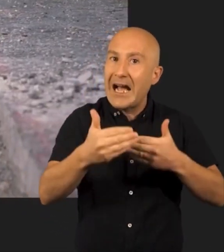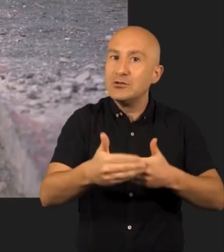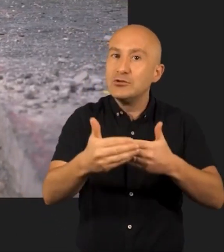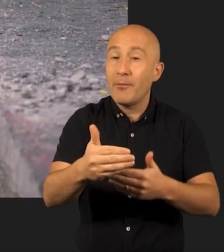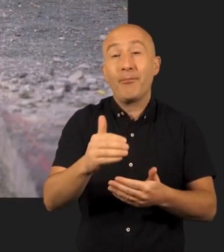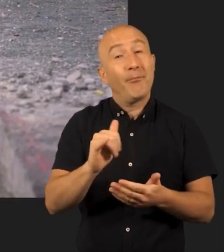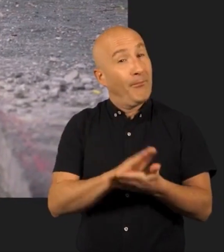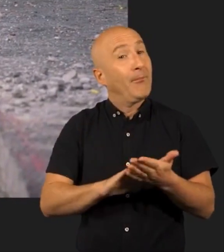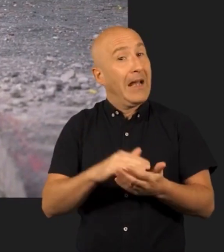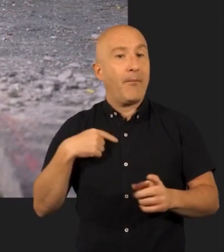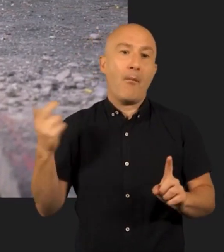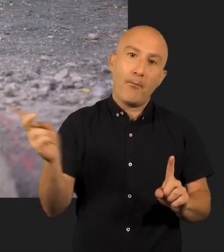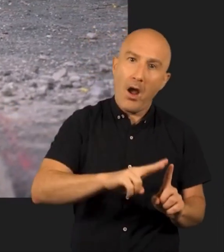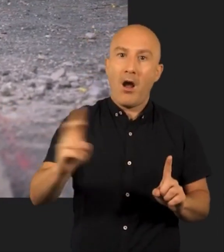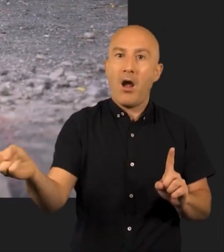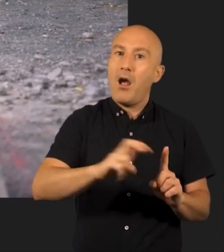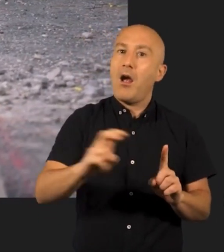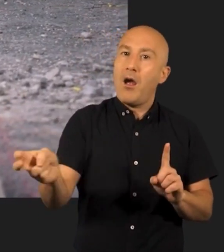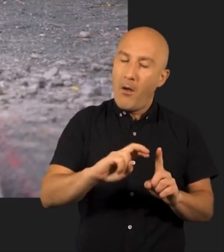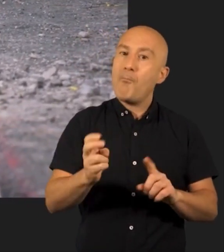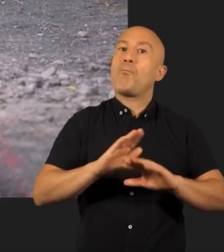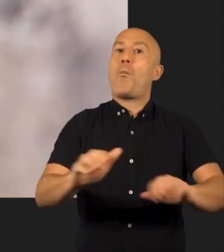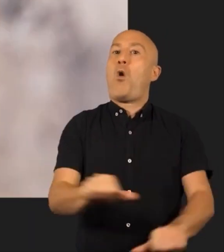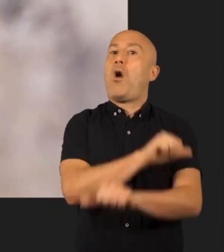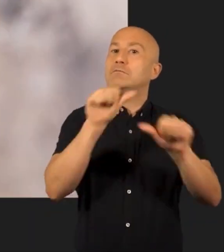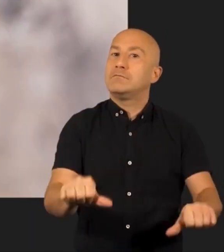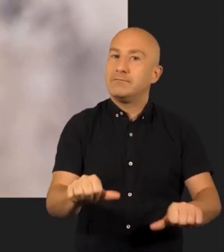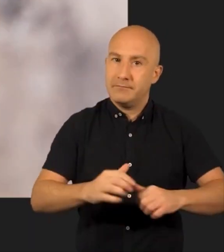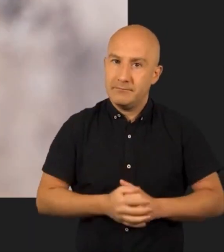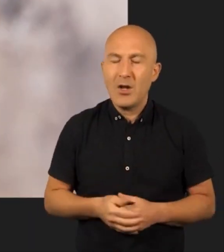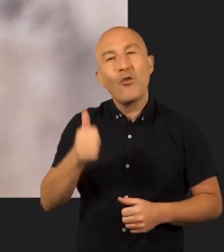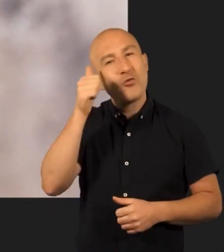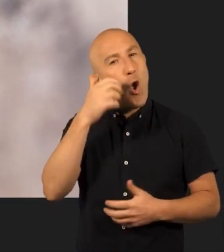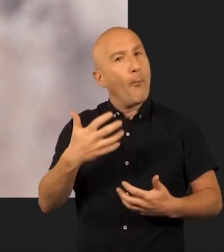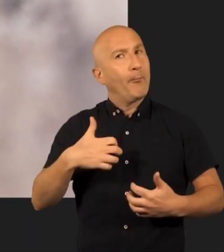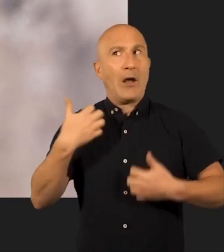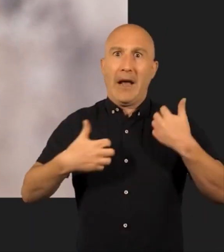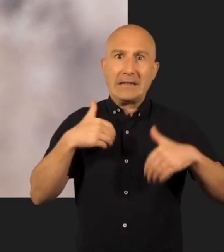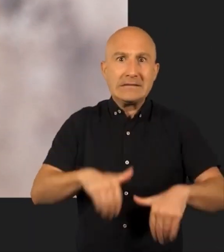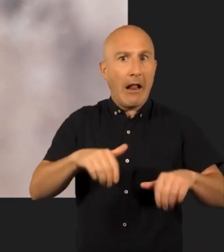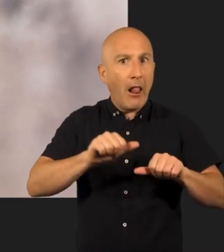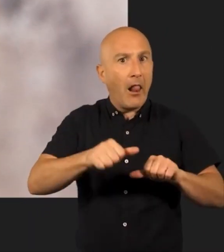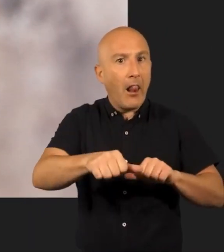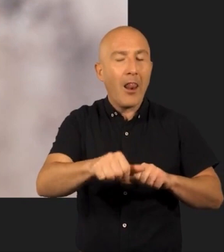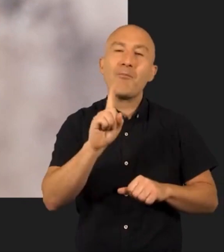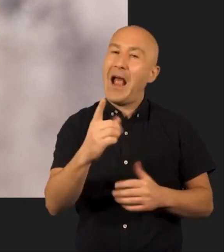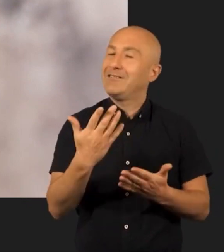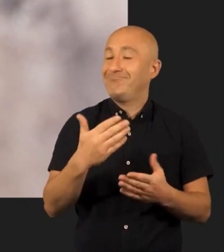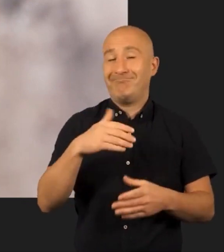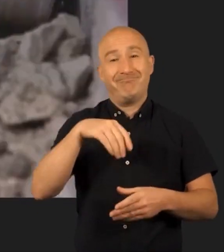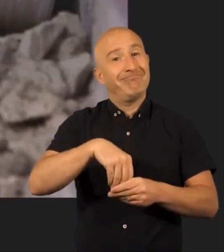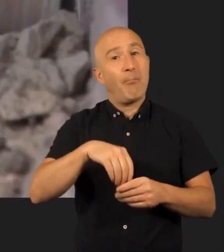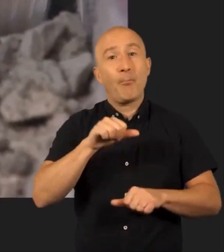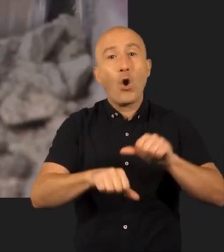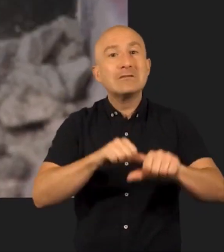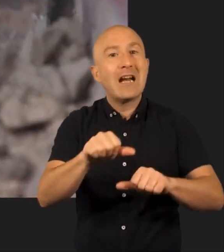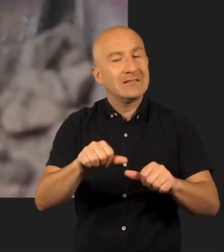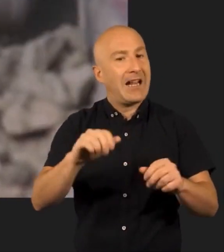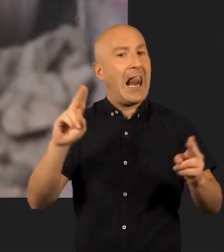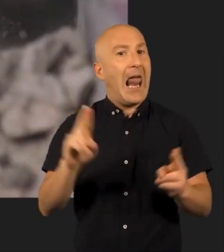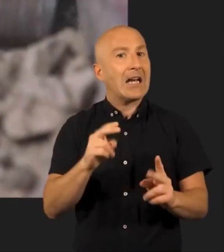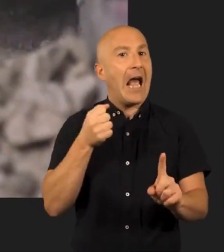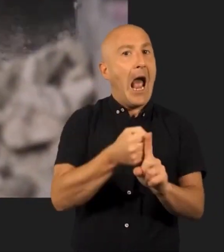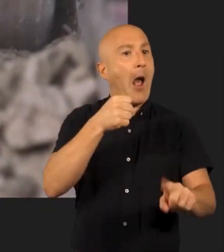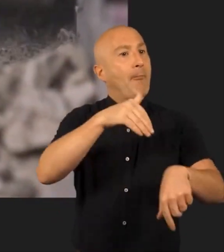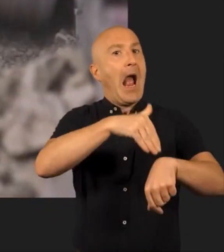in stages, which can mean multiple visits before it is cleared back to normal. We know this can be frustrating, but it's part of the process to